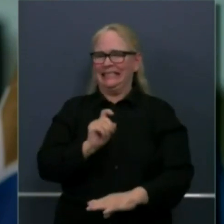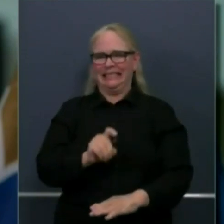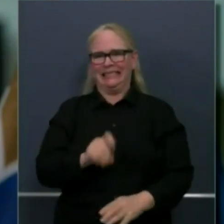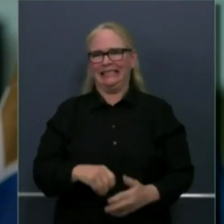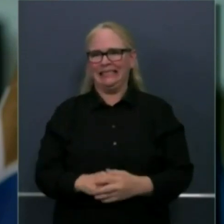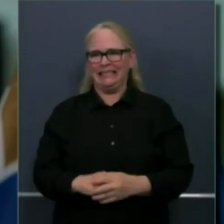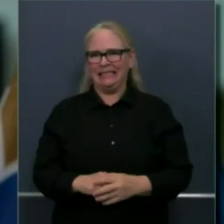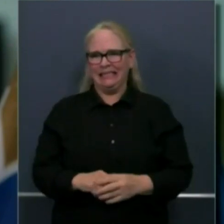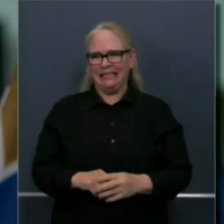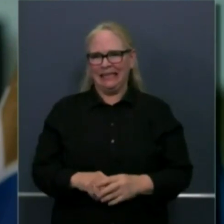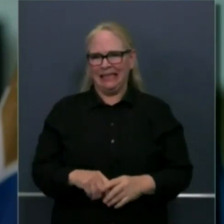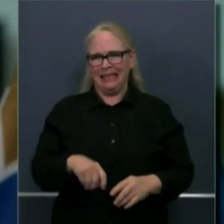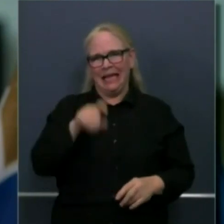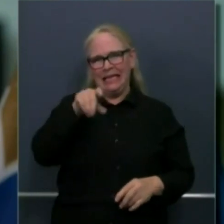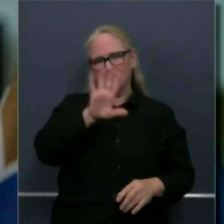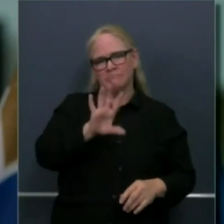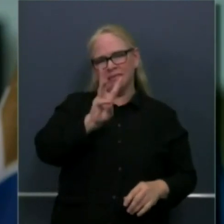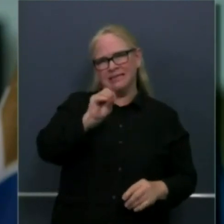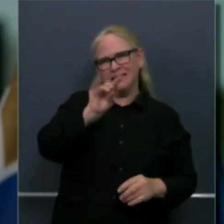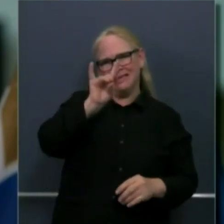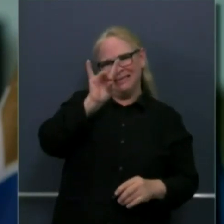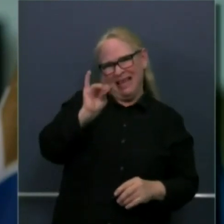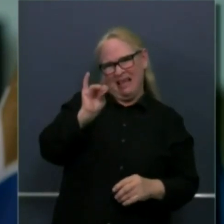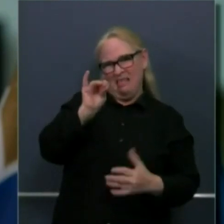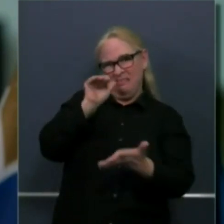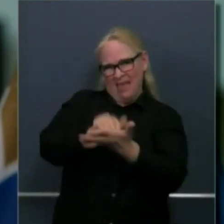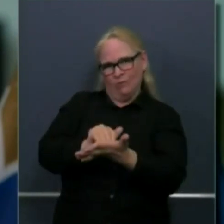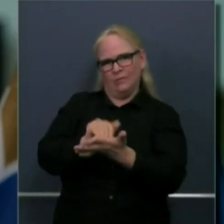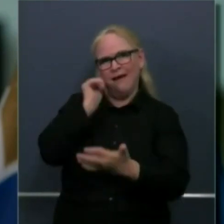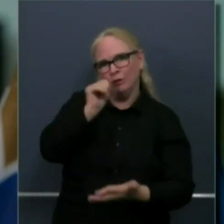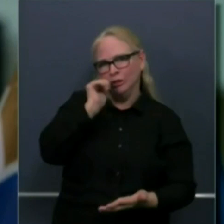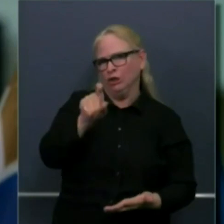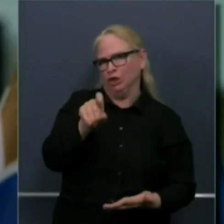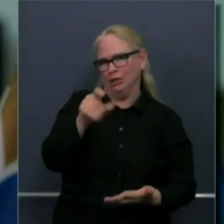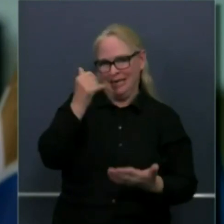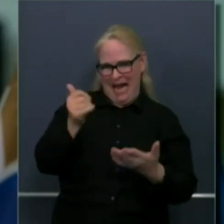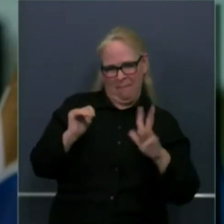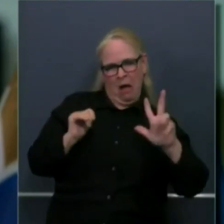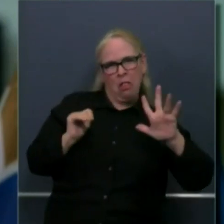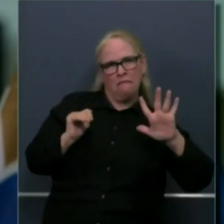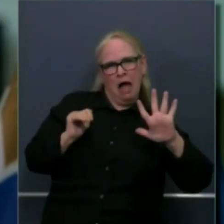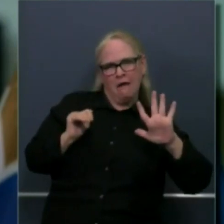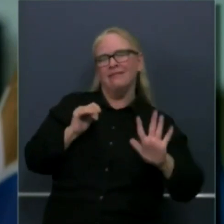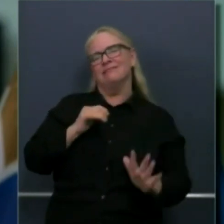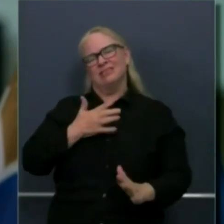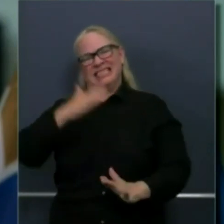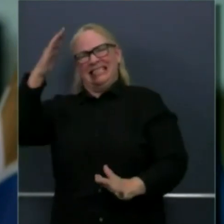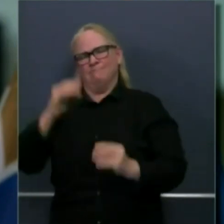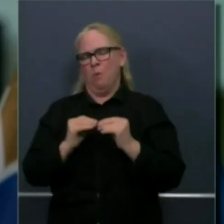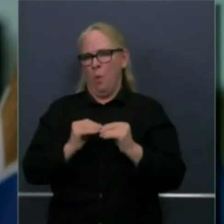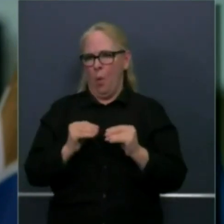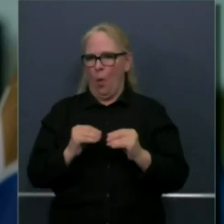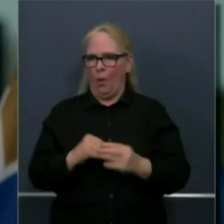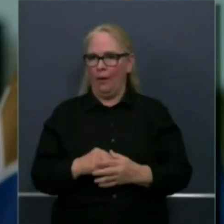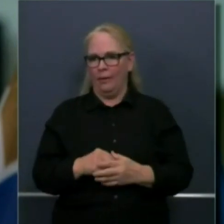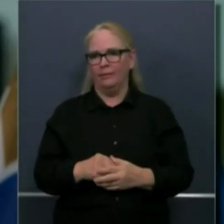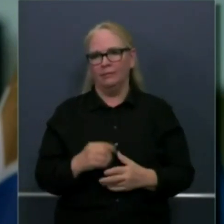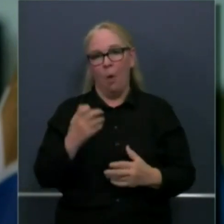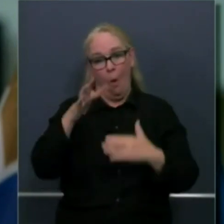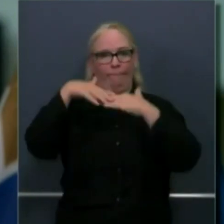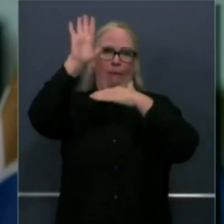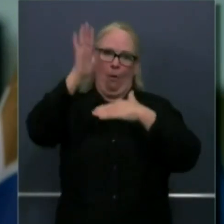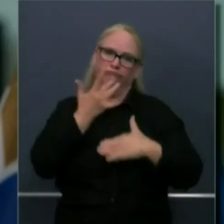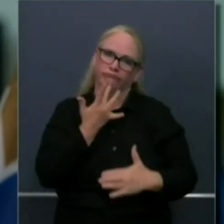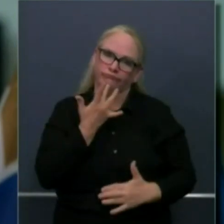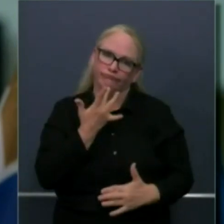thousand tests every day some would argue well north of that and I'm not going to even debate that we're gonna go as far as we